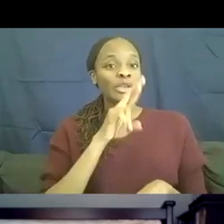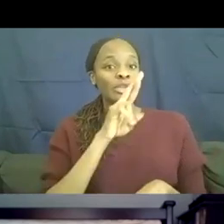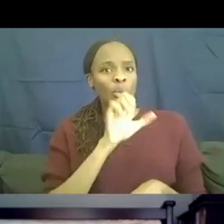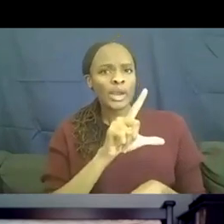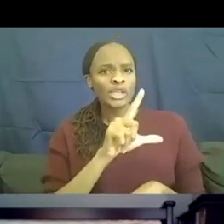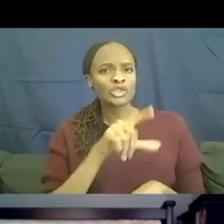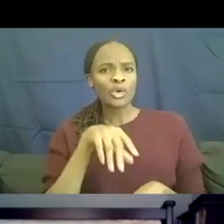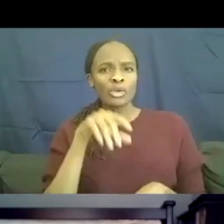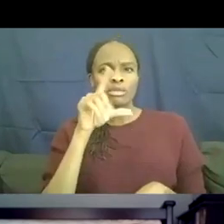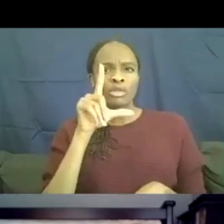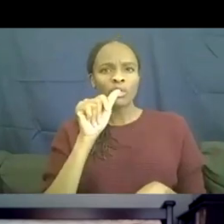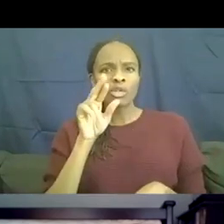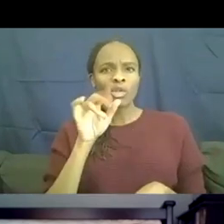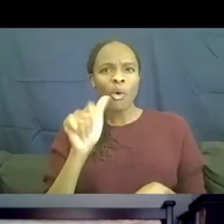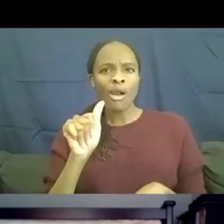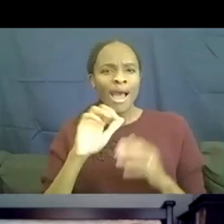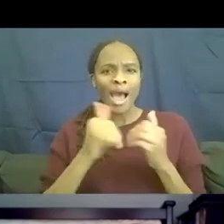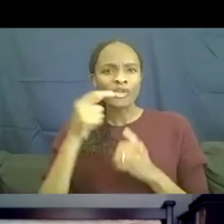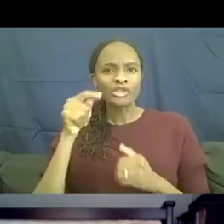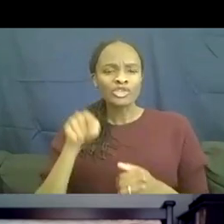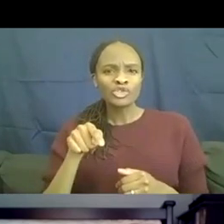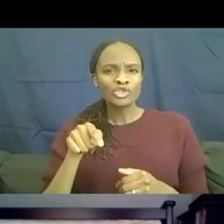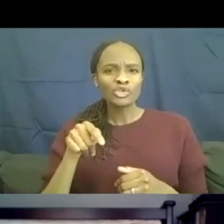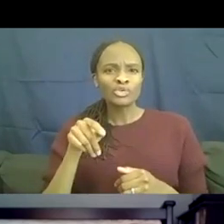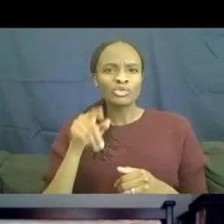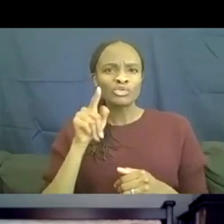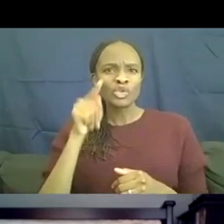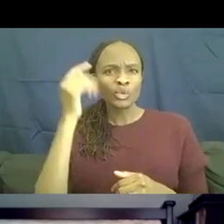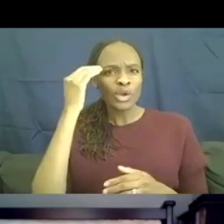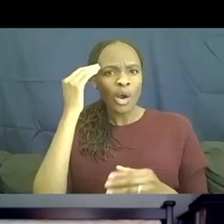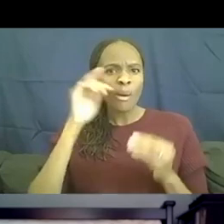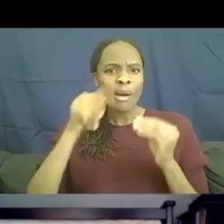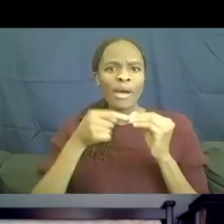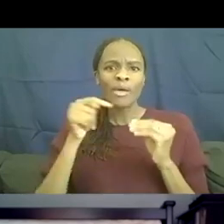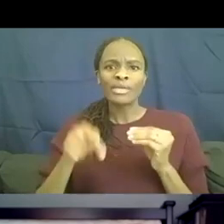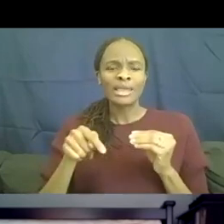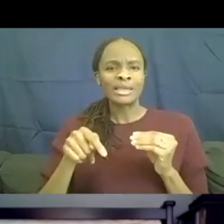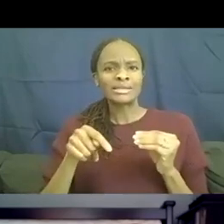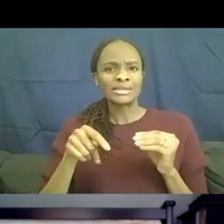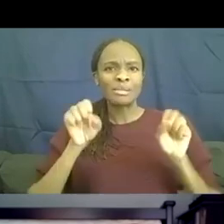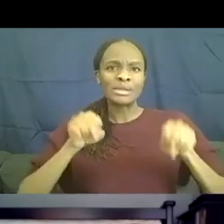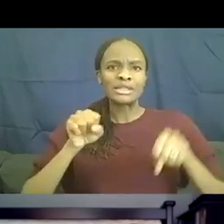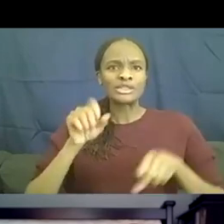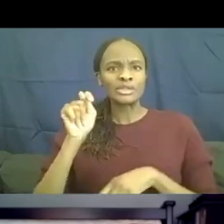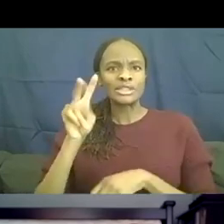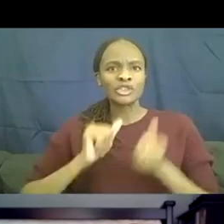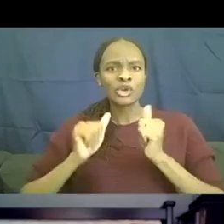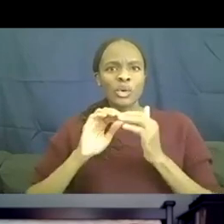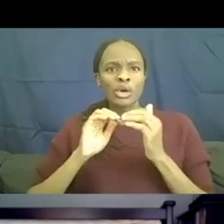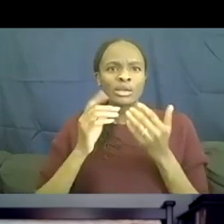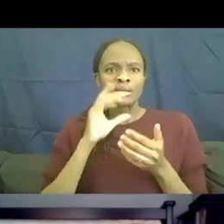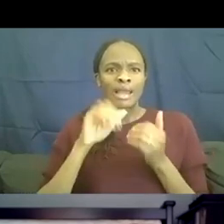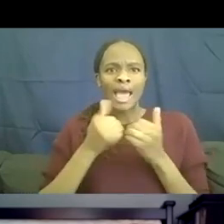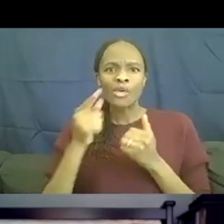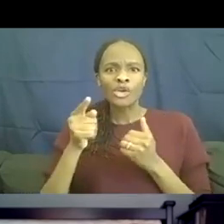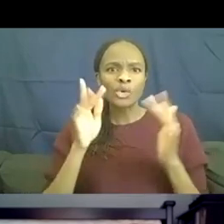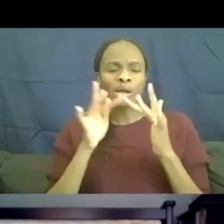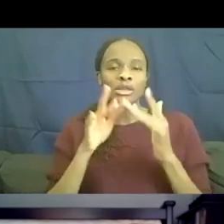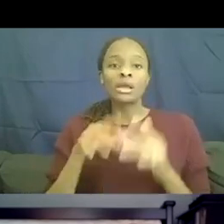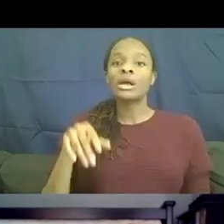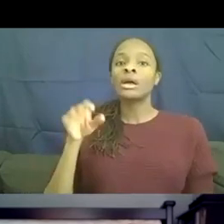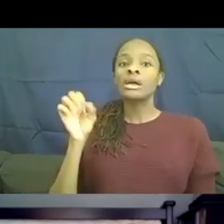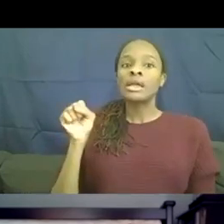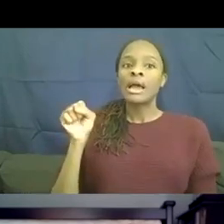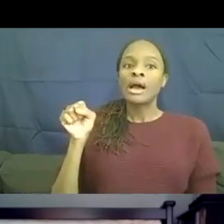about, um, this, this potential TV series? How did you get contacted? Um, how I got contacted for the